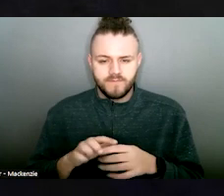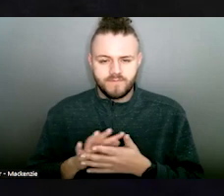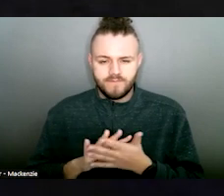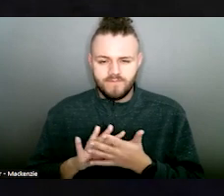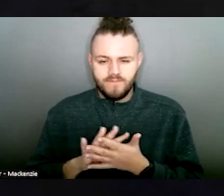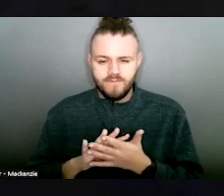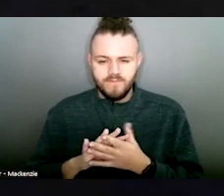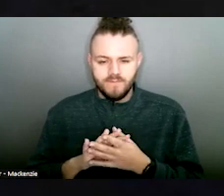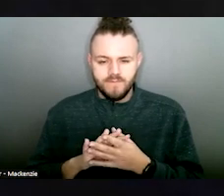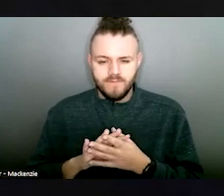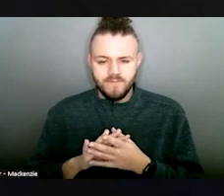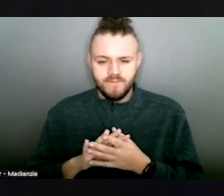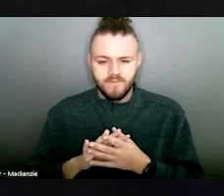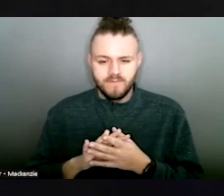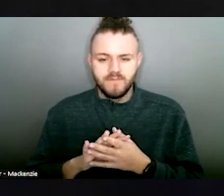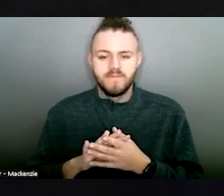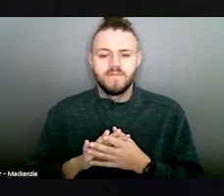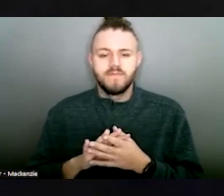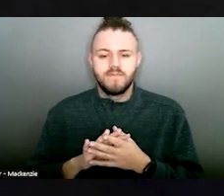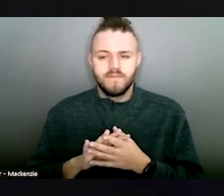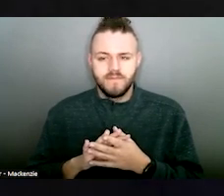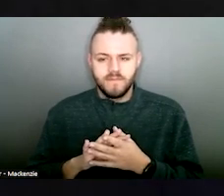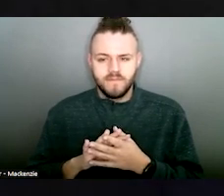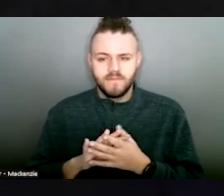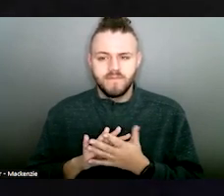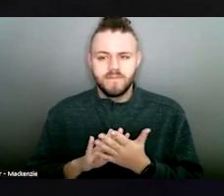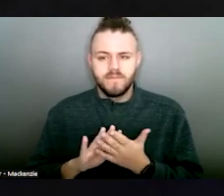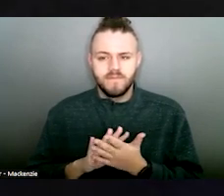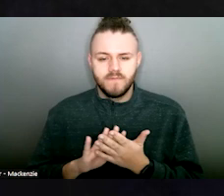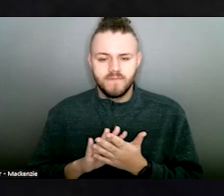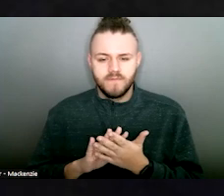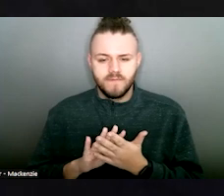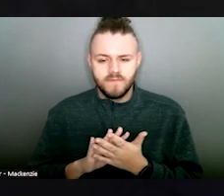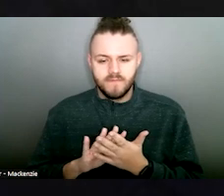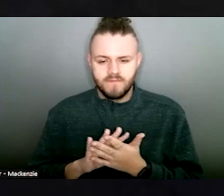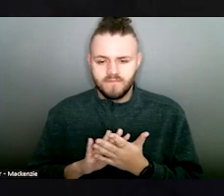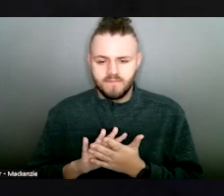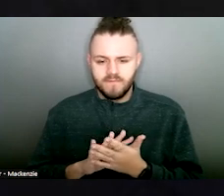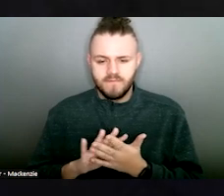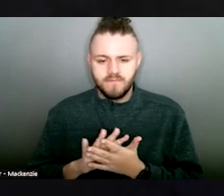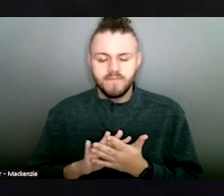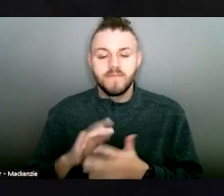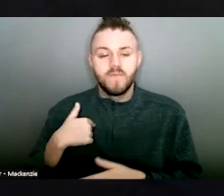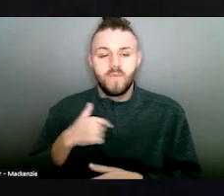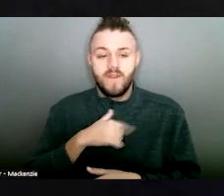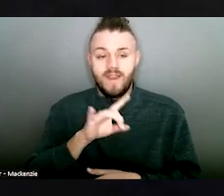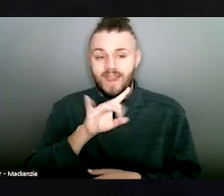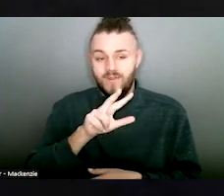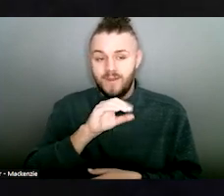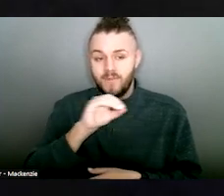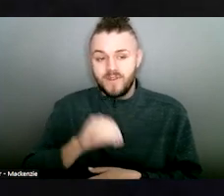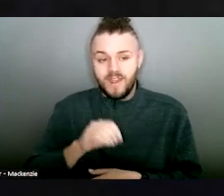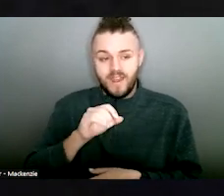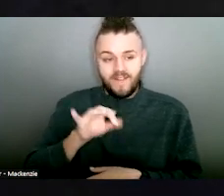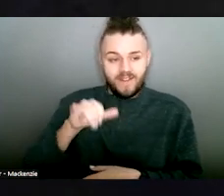that can be costly. And victims across the country lose almost 80 million days of work a year. And 83% of respondents to